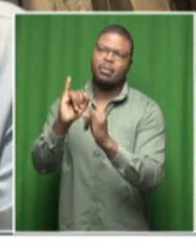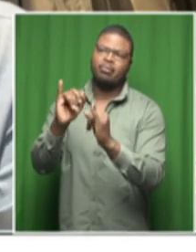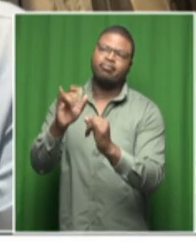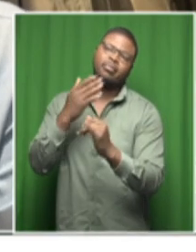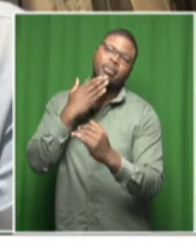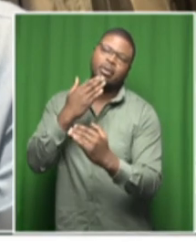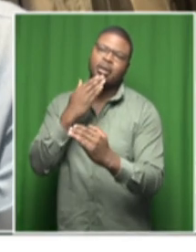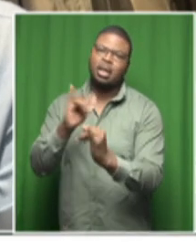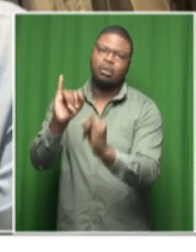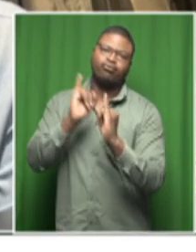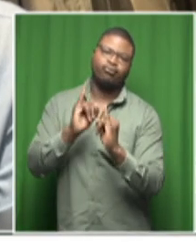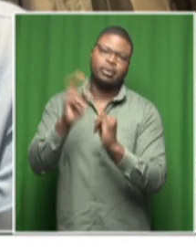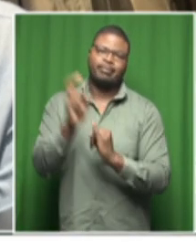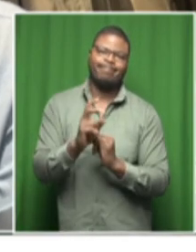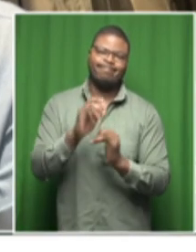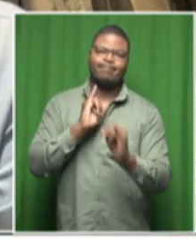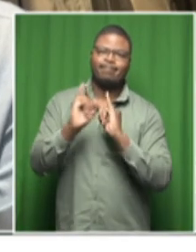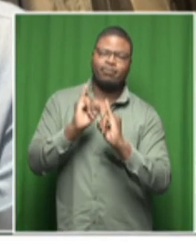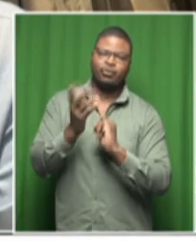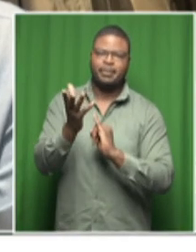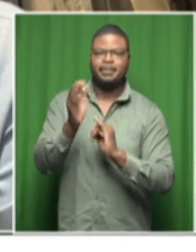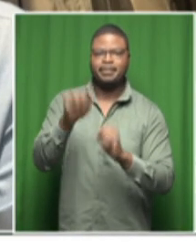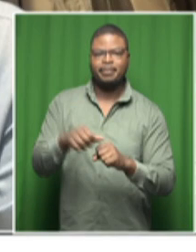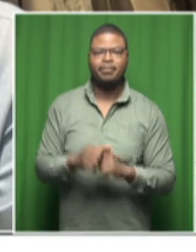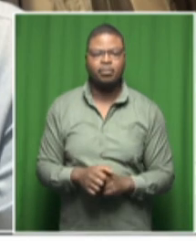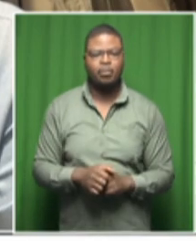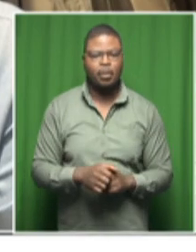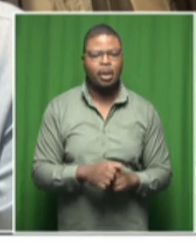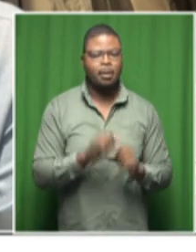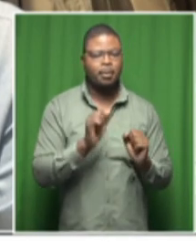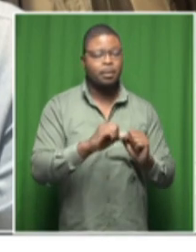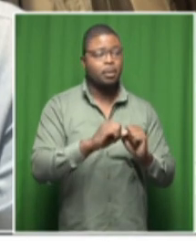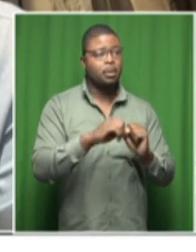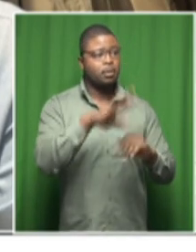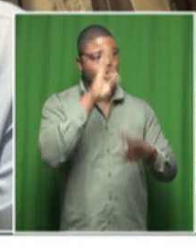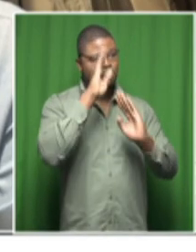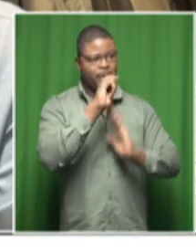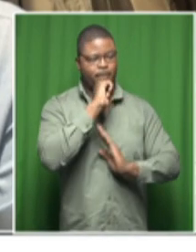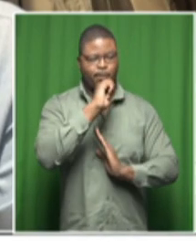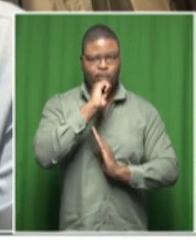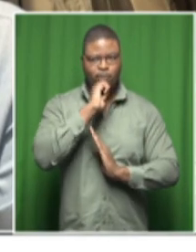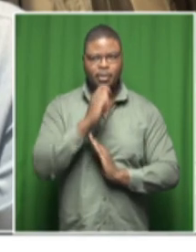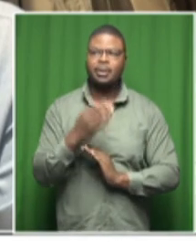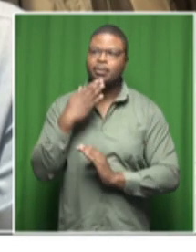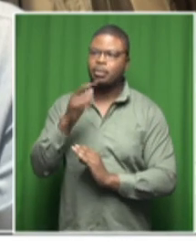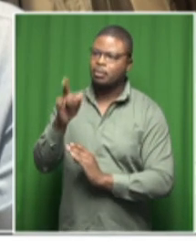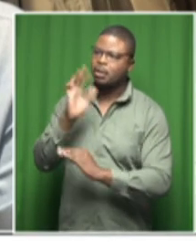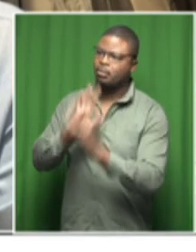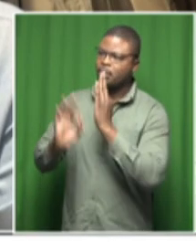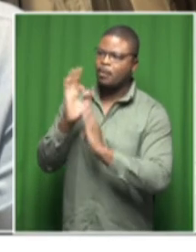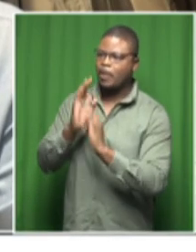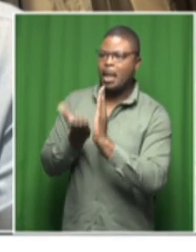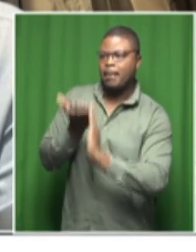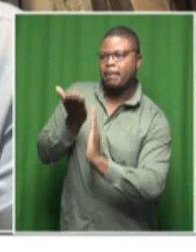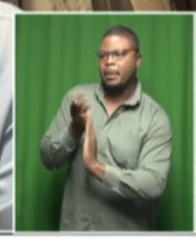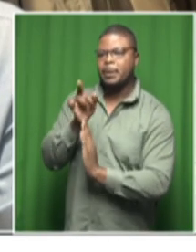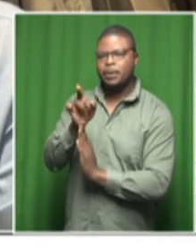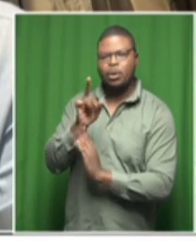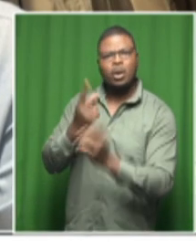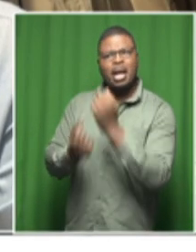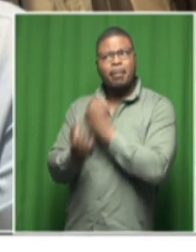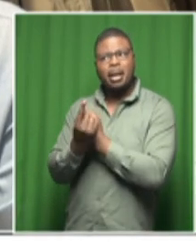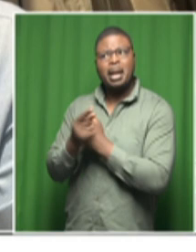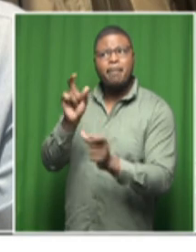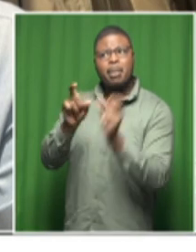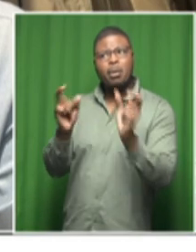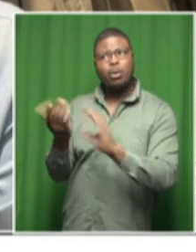So MEC if you don't mind please just updating us on firstly the the number of fatalities. We are reporting one. Is it